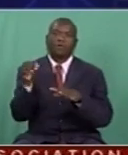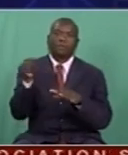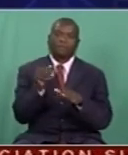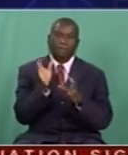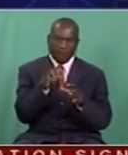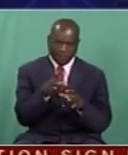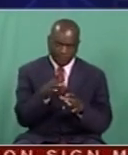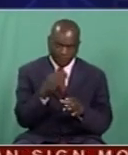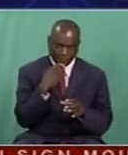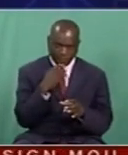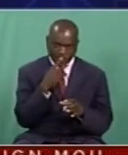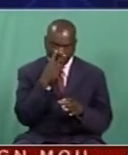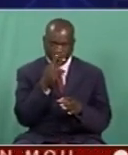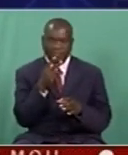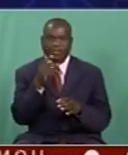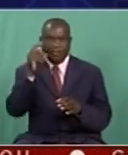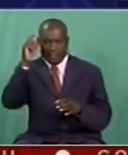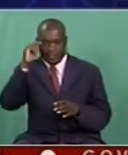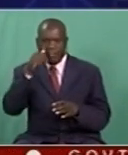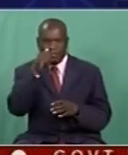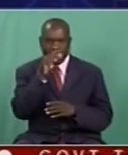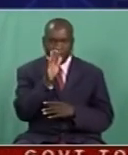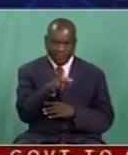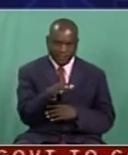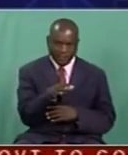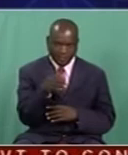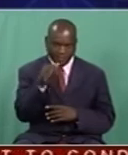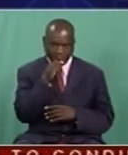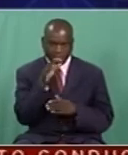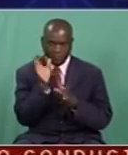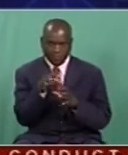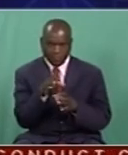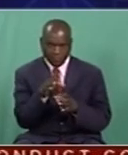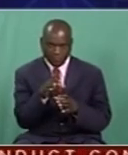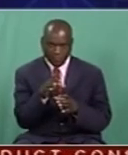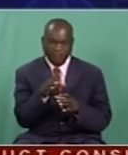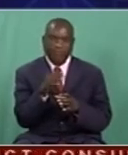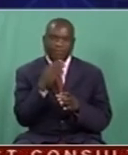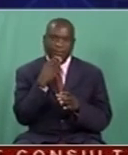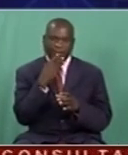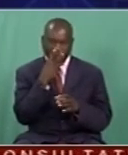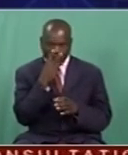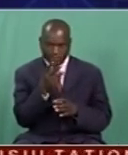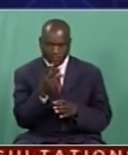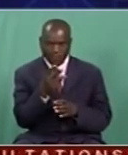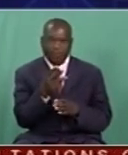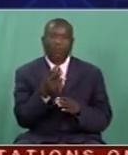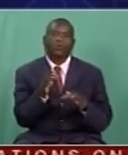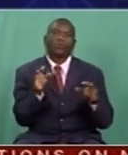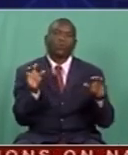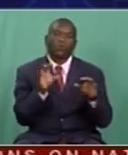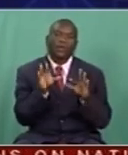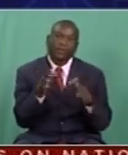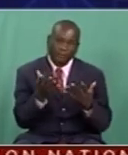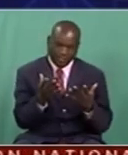you very much. So we're wearing different heads today. I'm the one interviewing you today. That's okay, too. Fantastic. Now, let's talk about the role of media